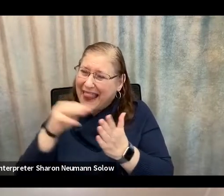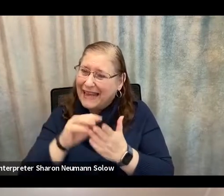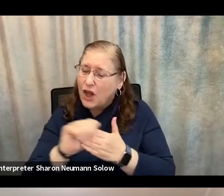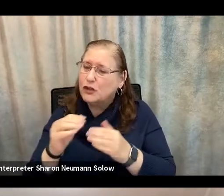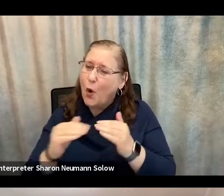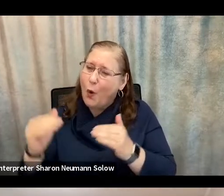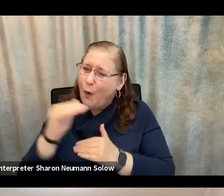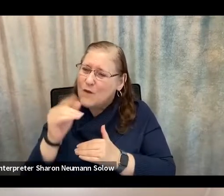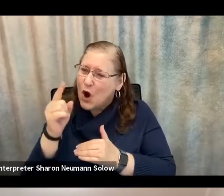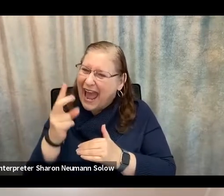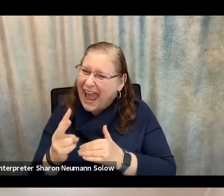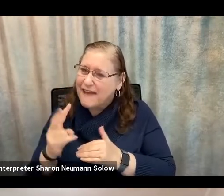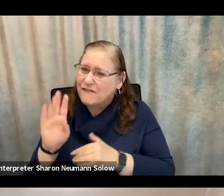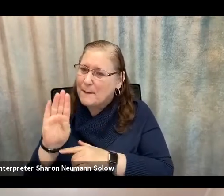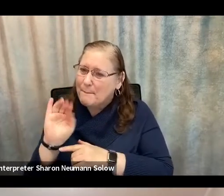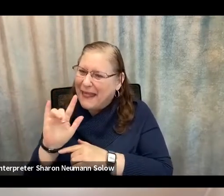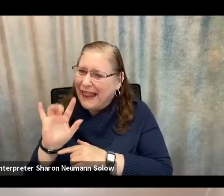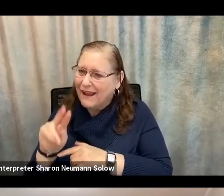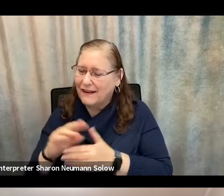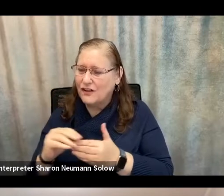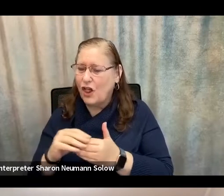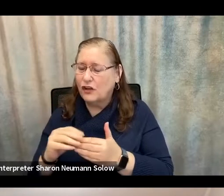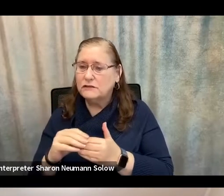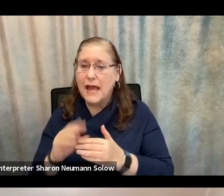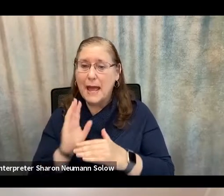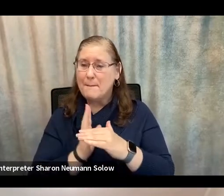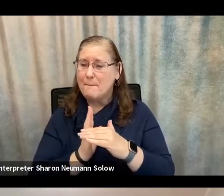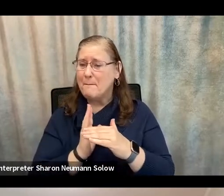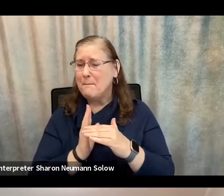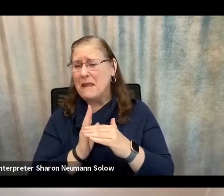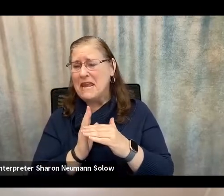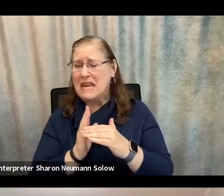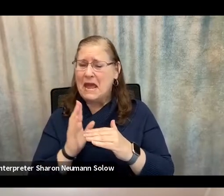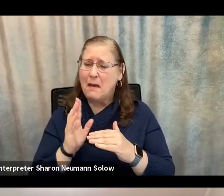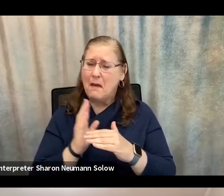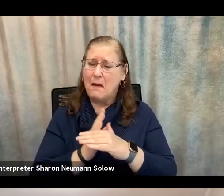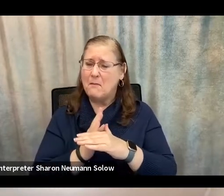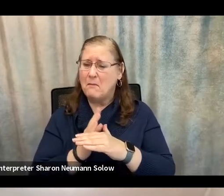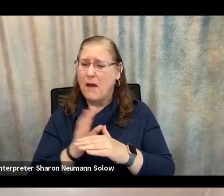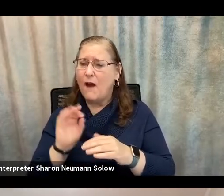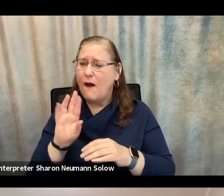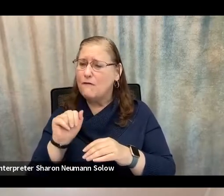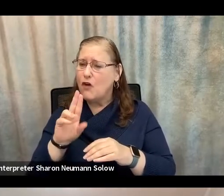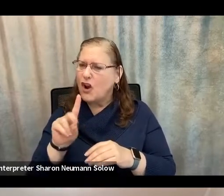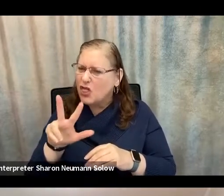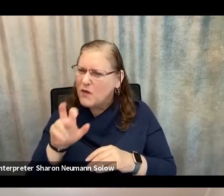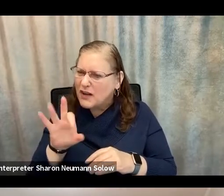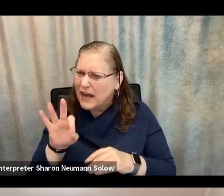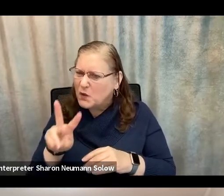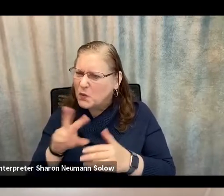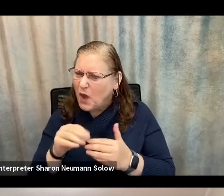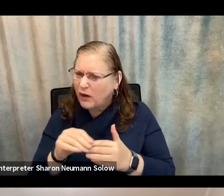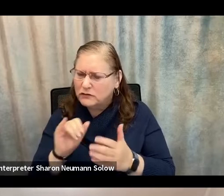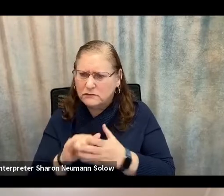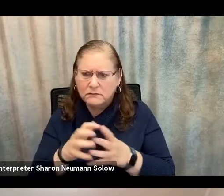billion dollars. And what I find interesting is that the median fraud amount is 392 dollars. That's an incredibly high